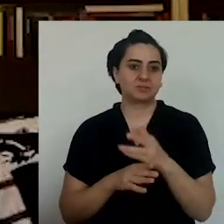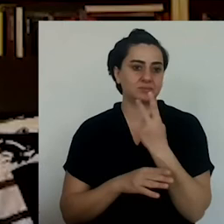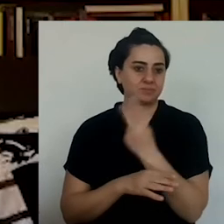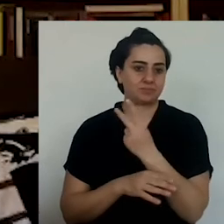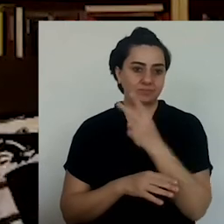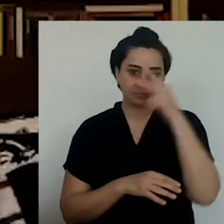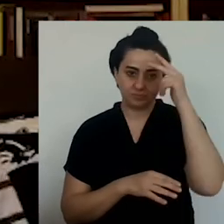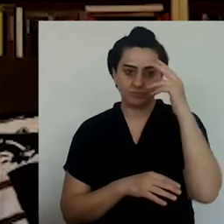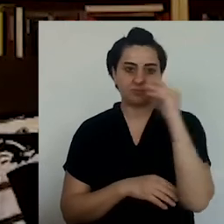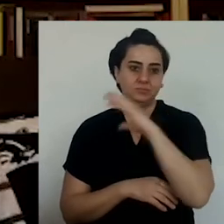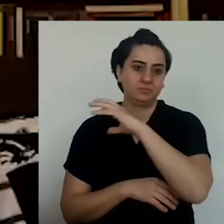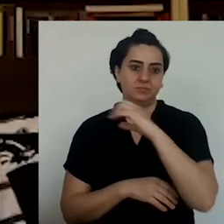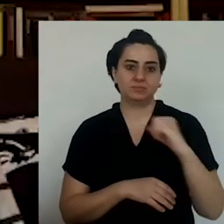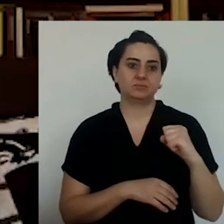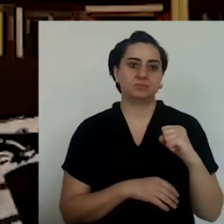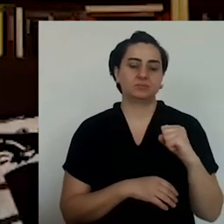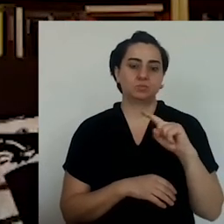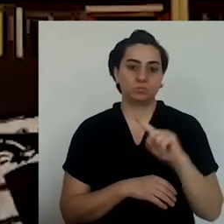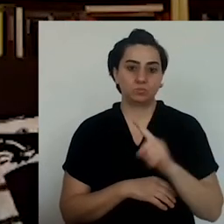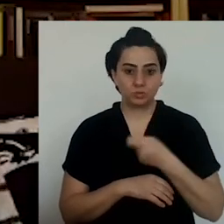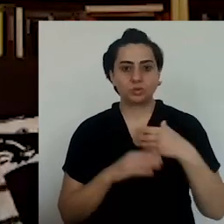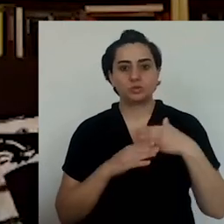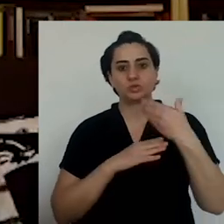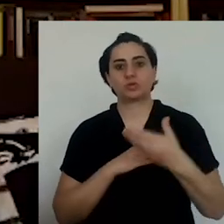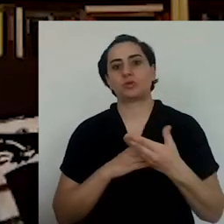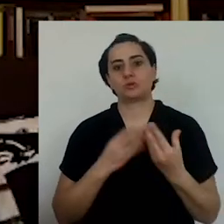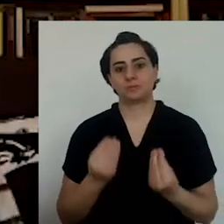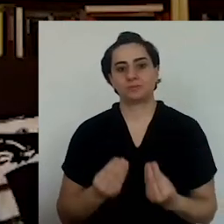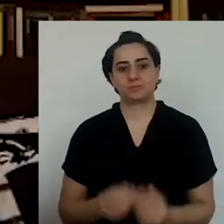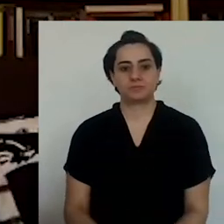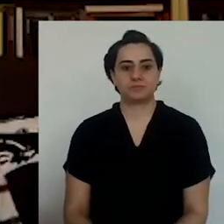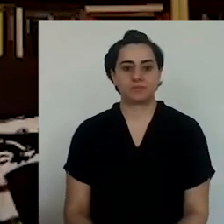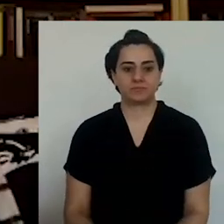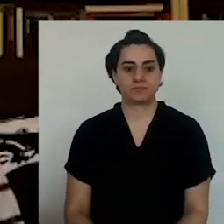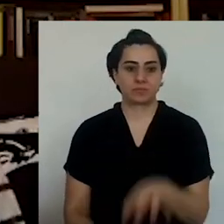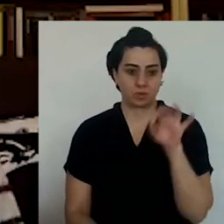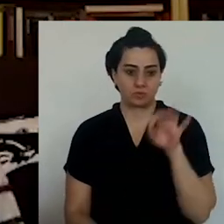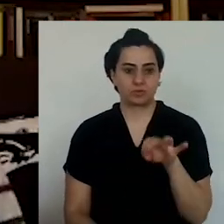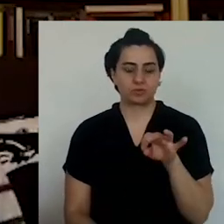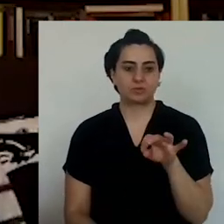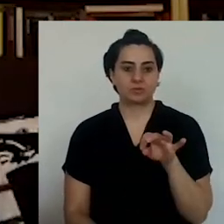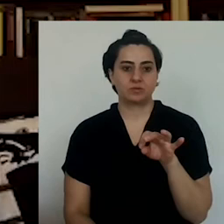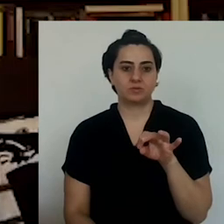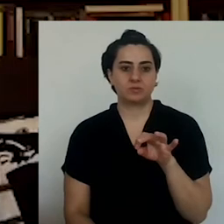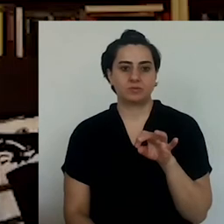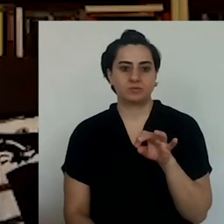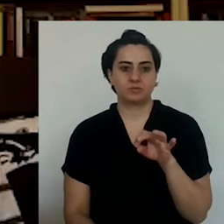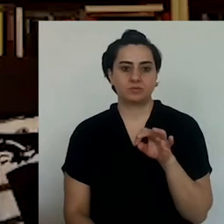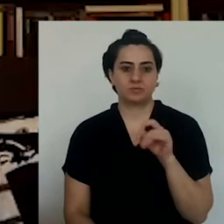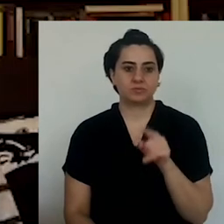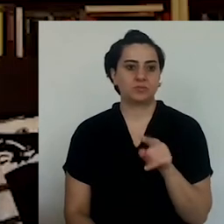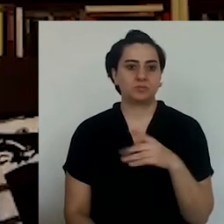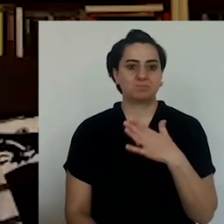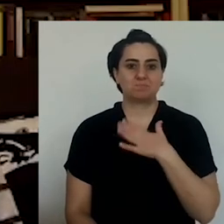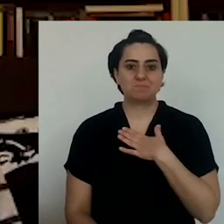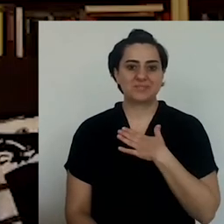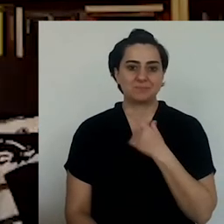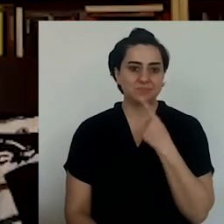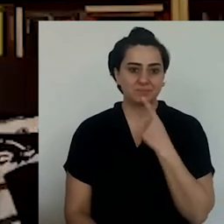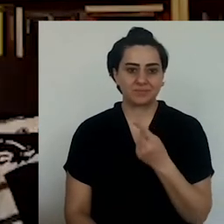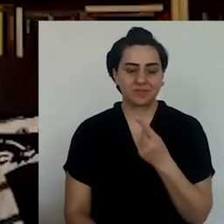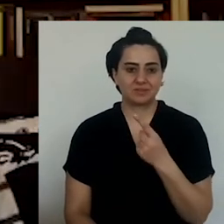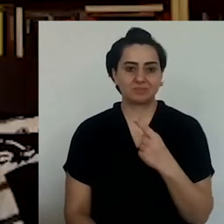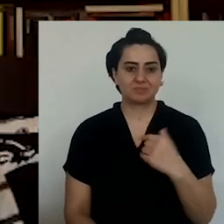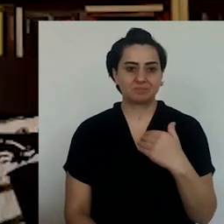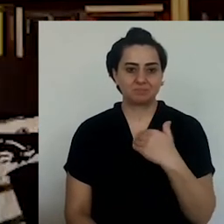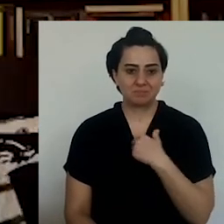before. And of course we got potato and all the rest of those vegetables that I was talking about when